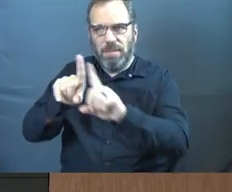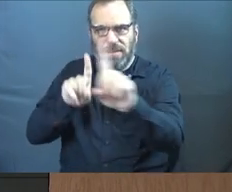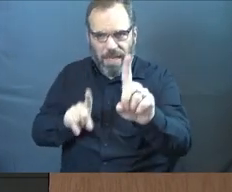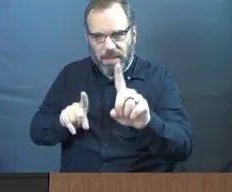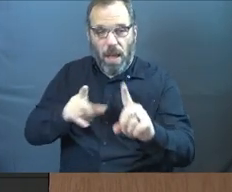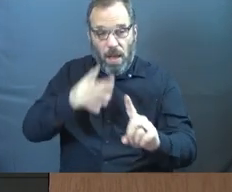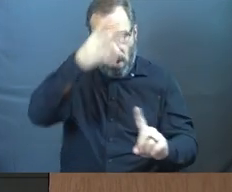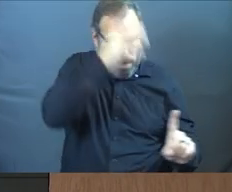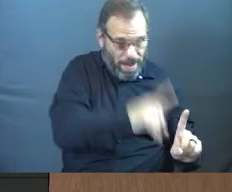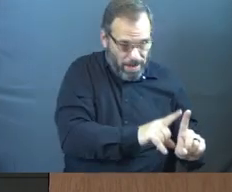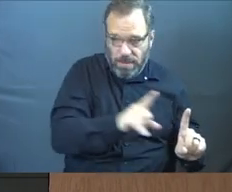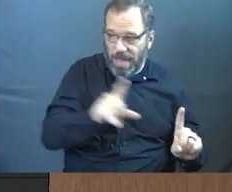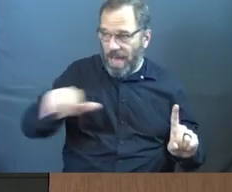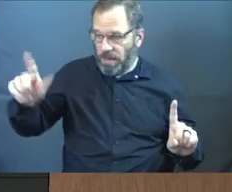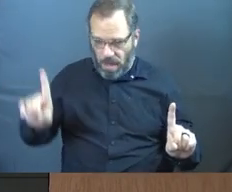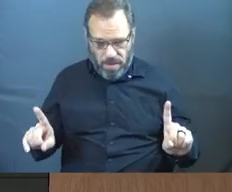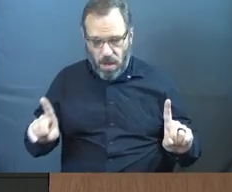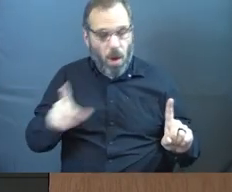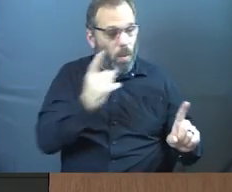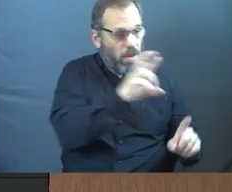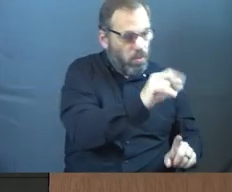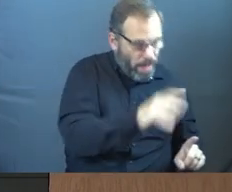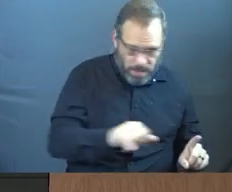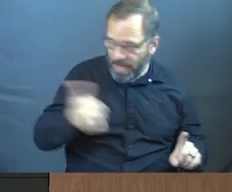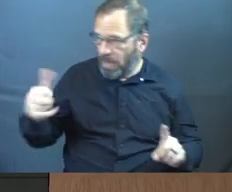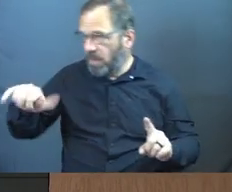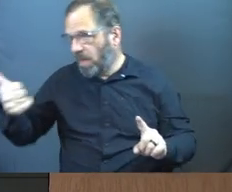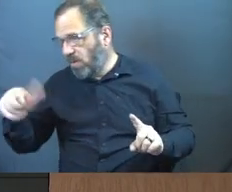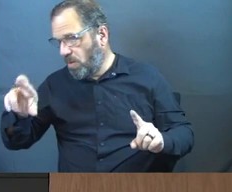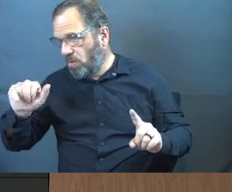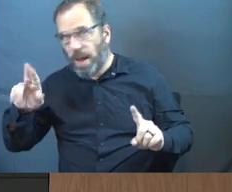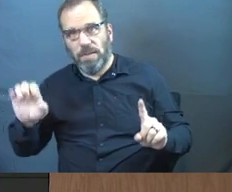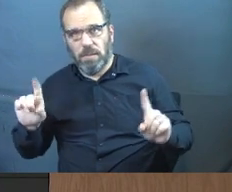between one man and another. One race and another.